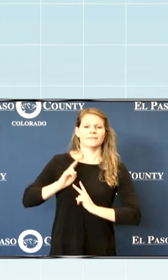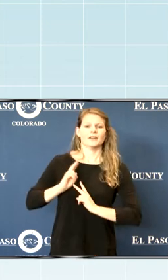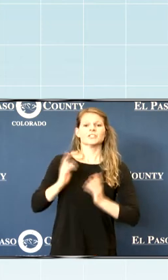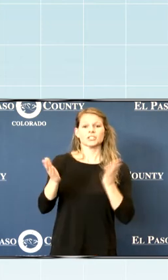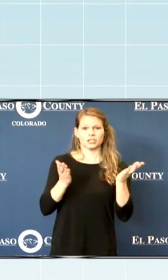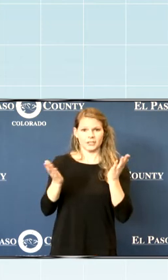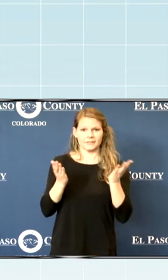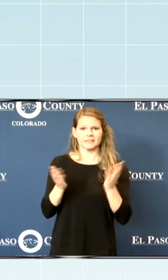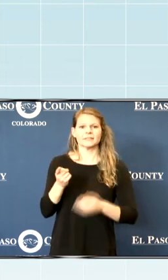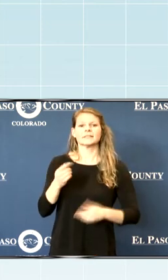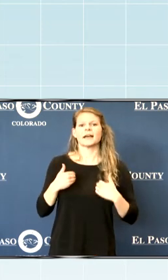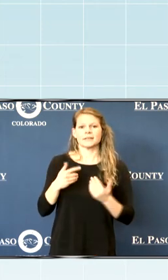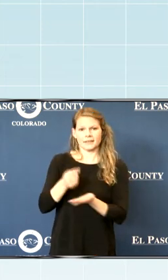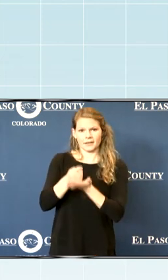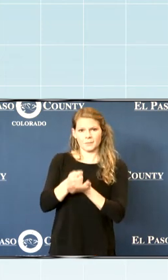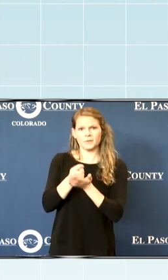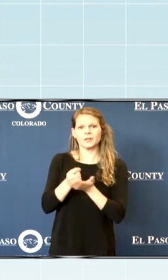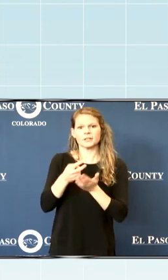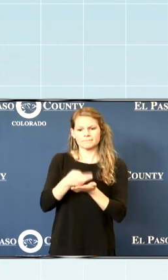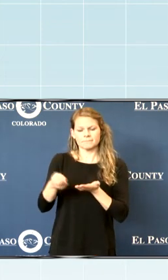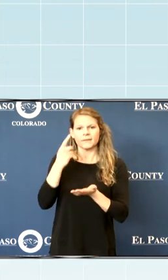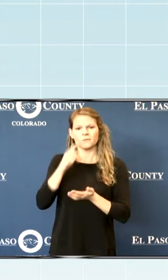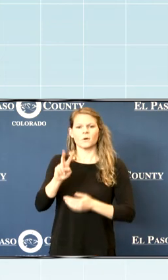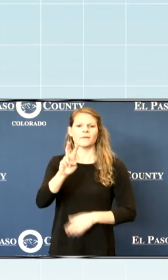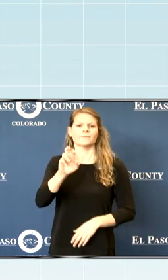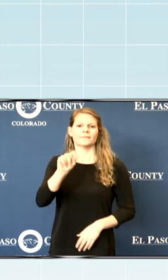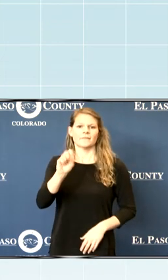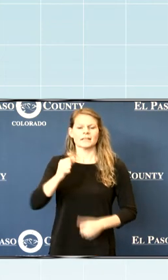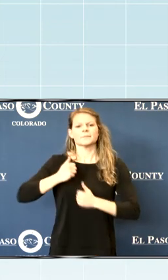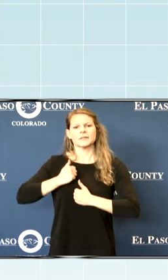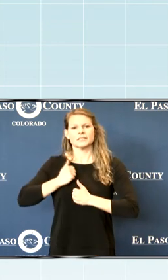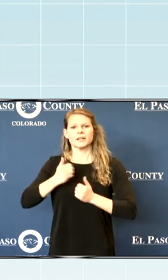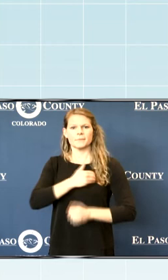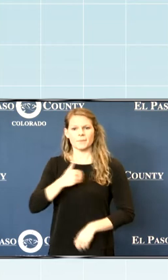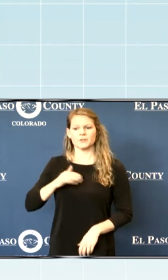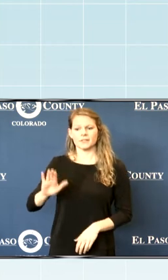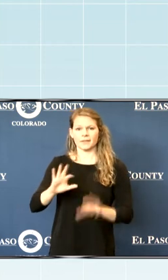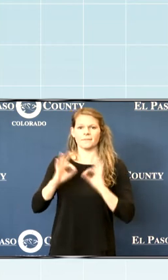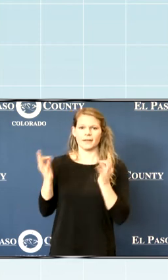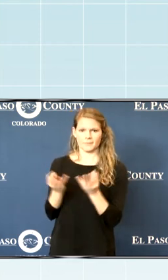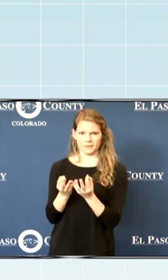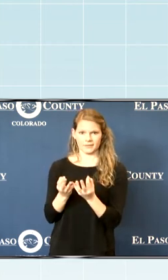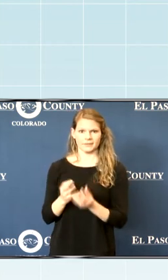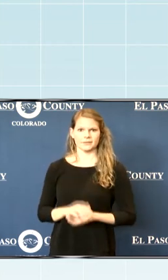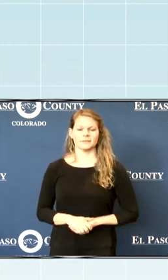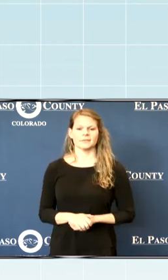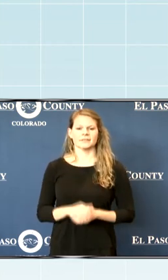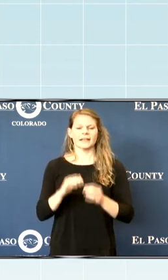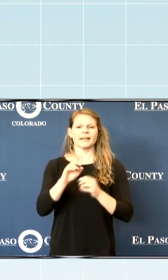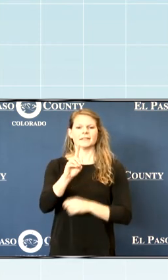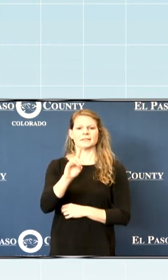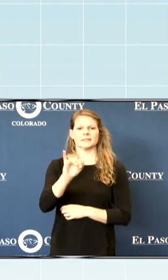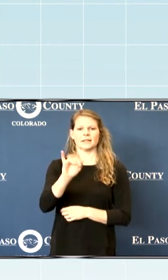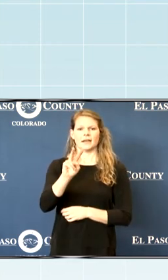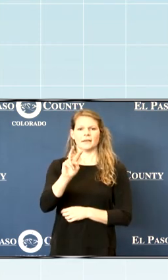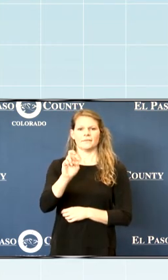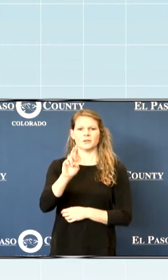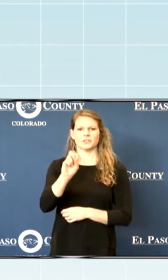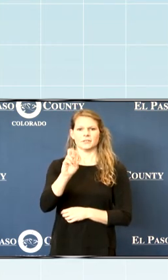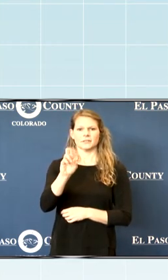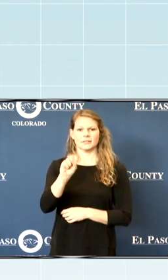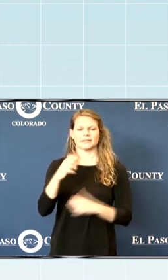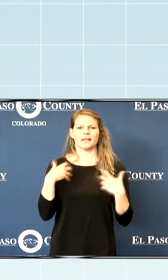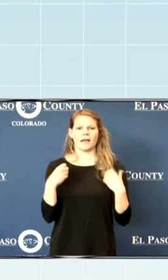bringing therapeutic resources to vets, military members, and their families. And Diverses Health, which is our community's most